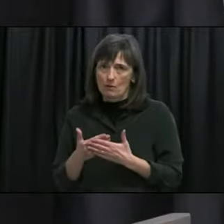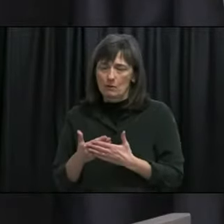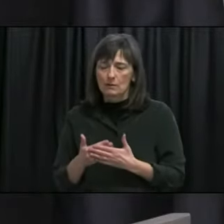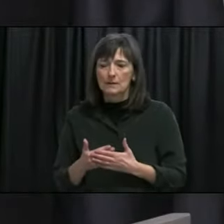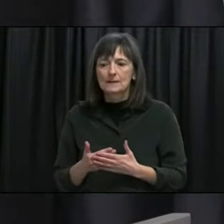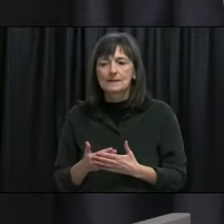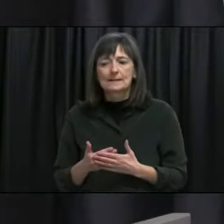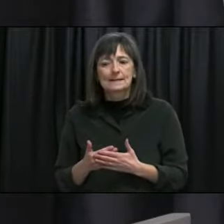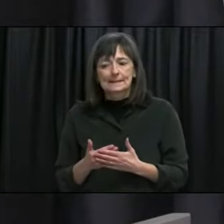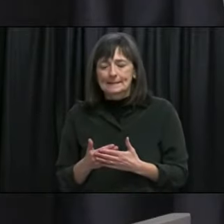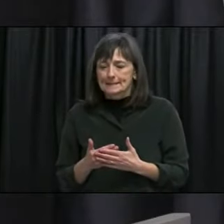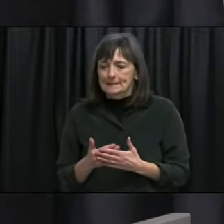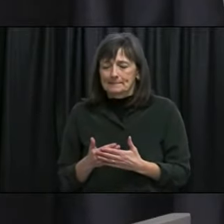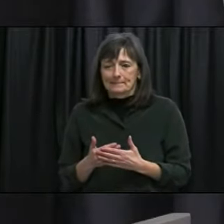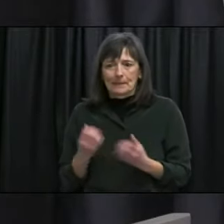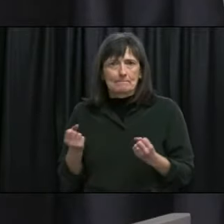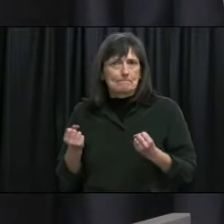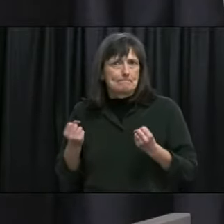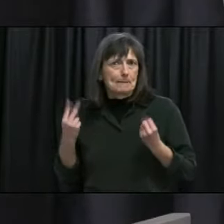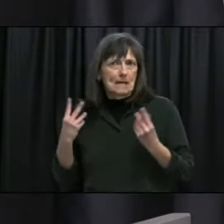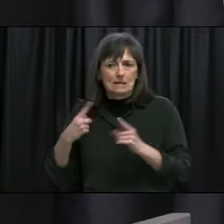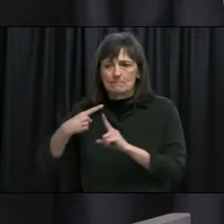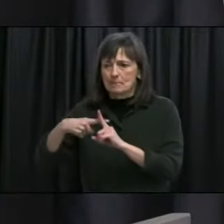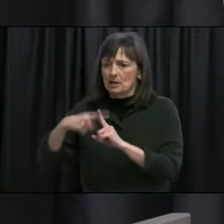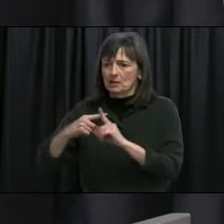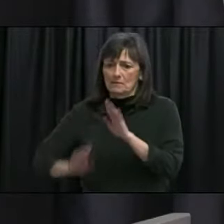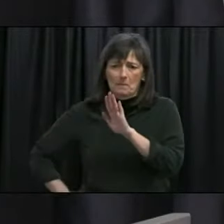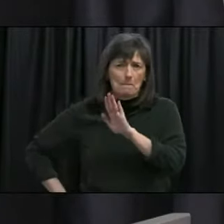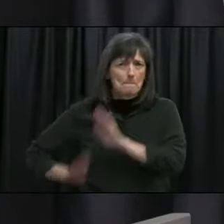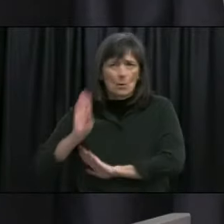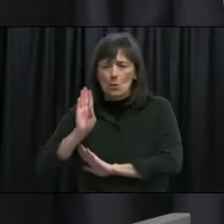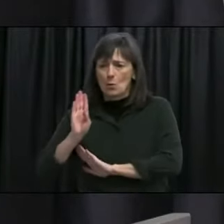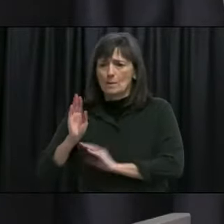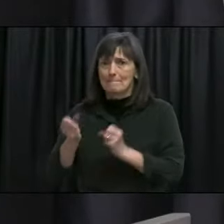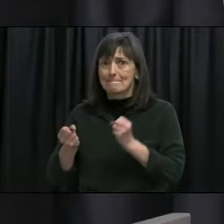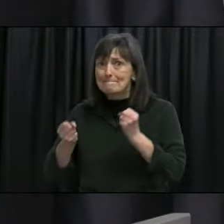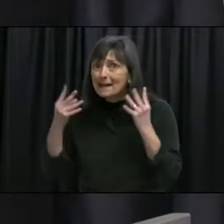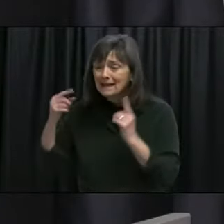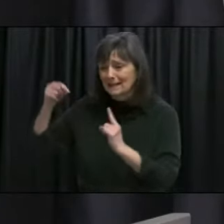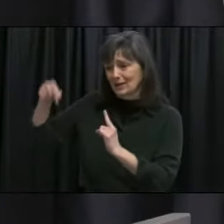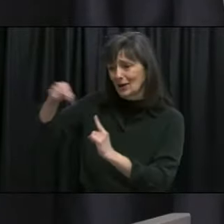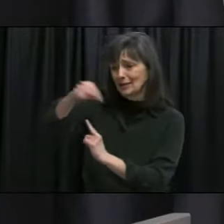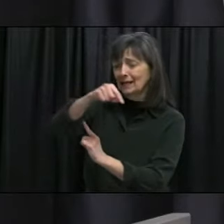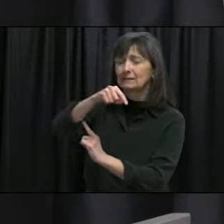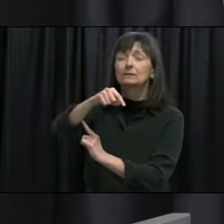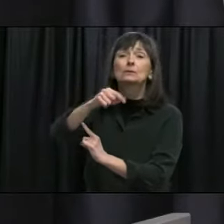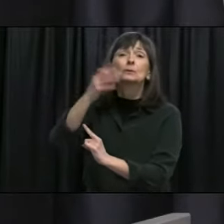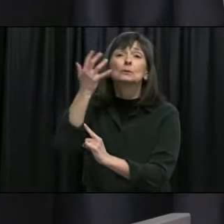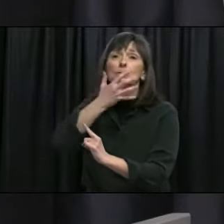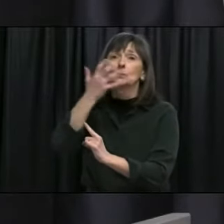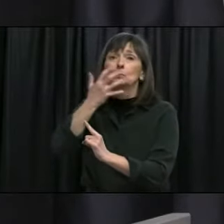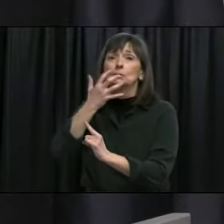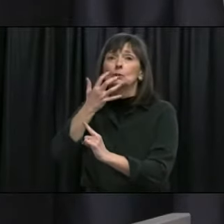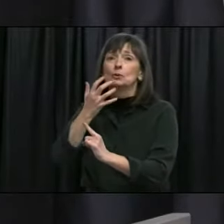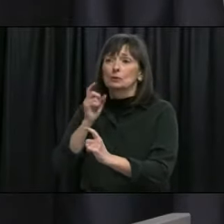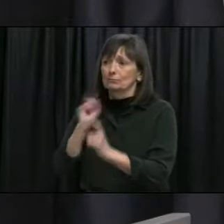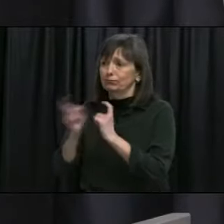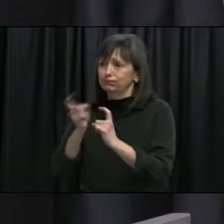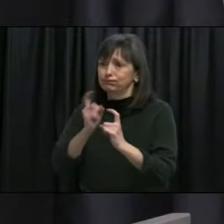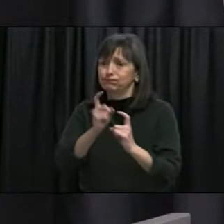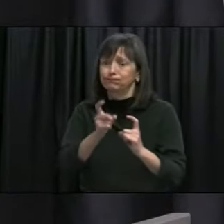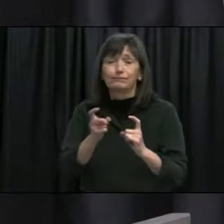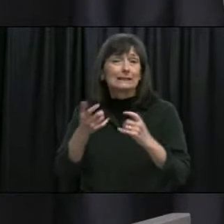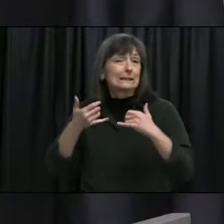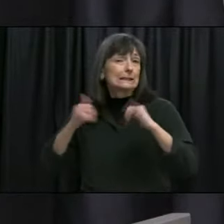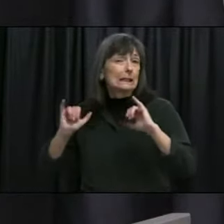with so many cases and contacts it's been a fairly intense exercise and they are